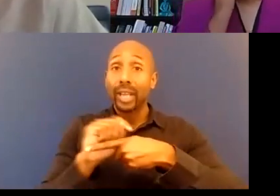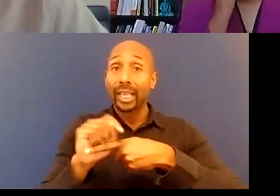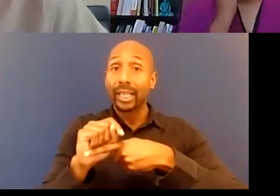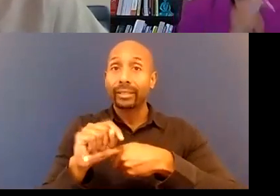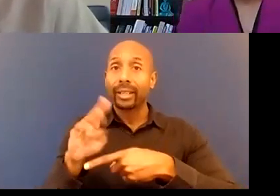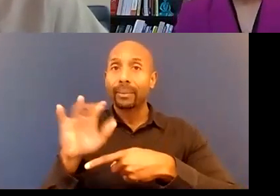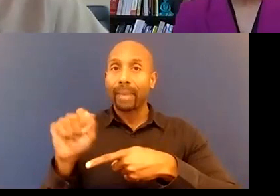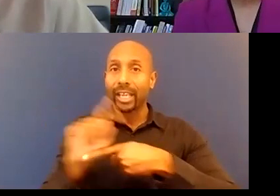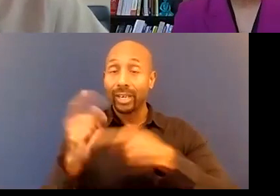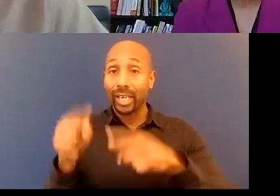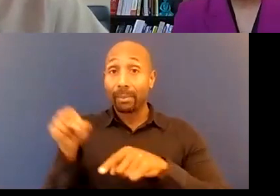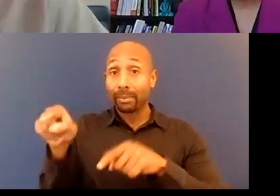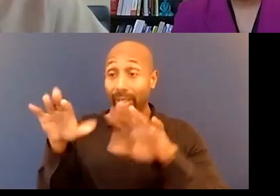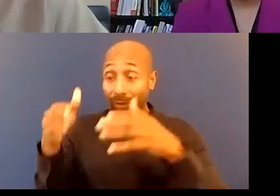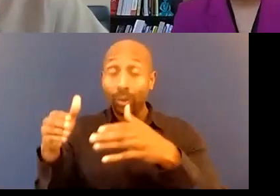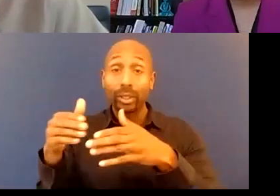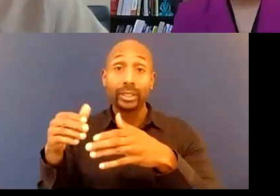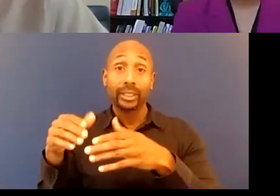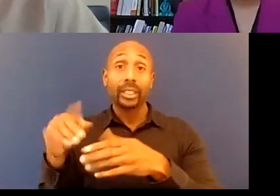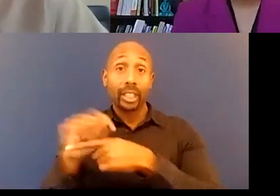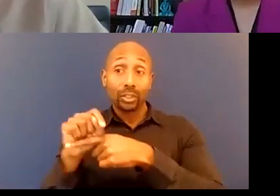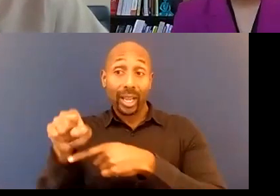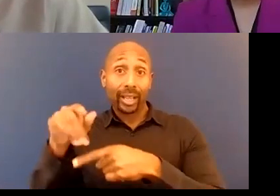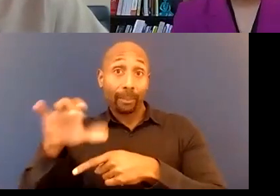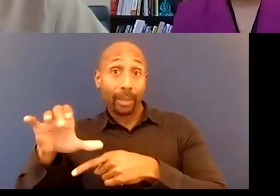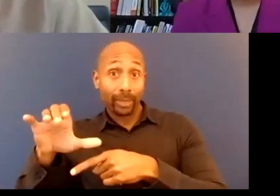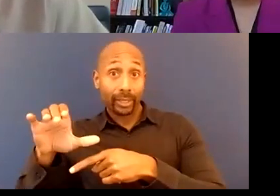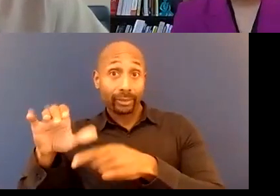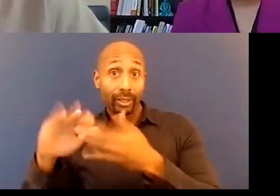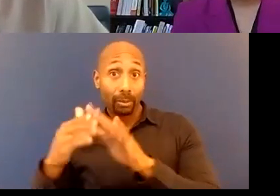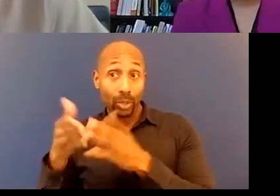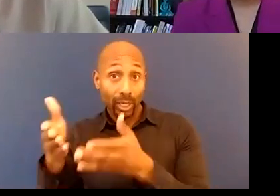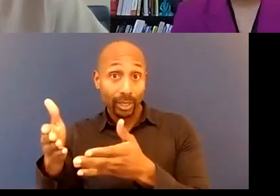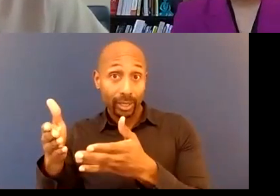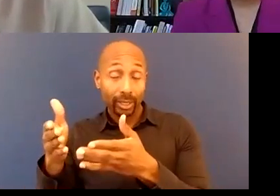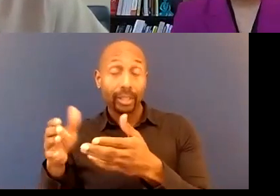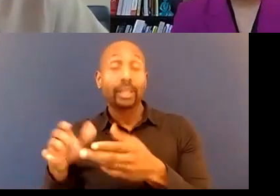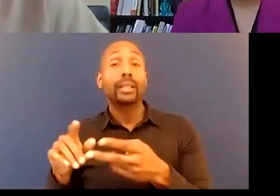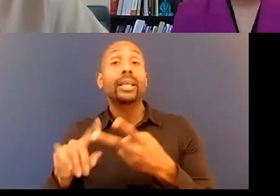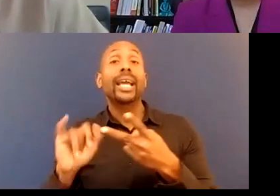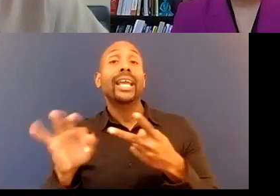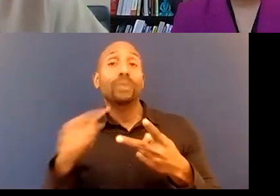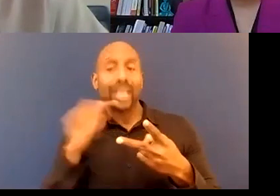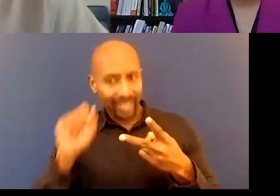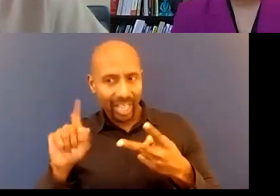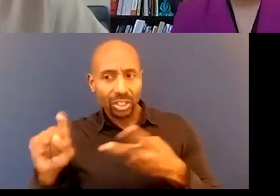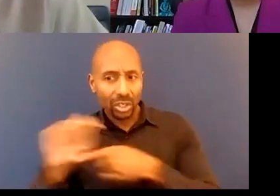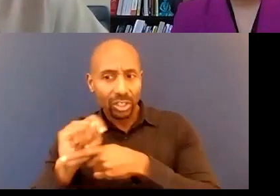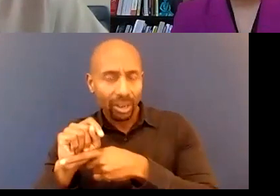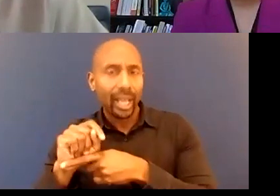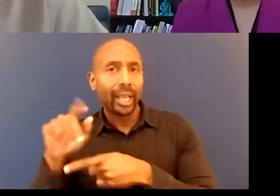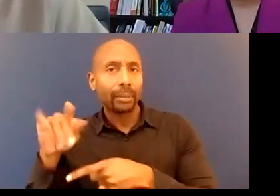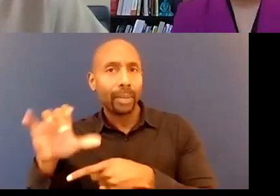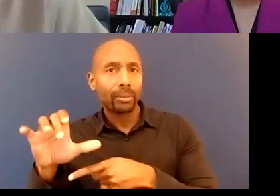if so in this current environment how do we teach uh the public that excuse me how would we